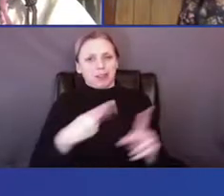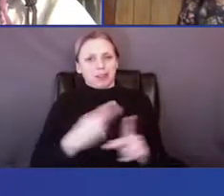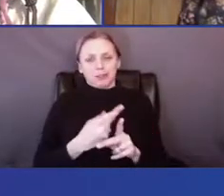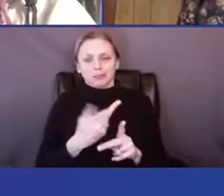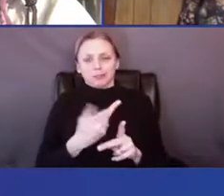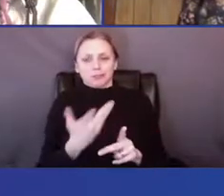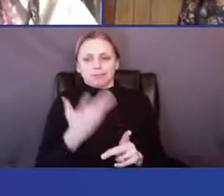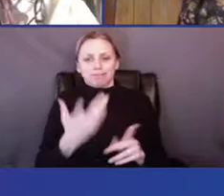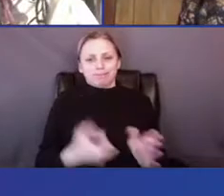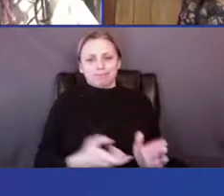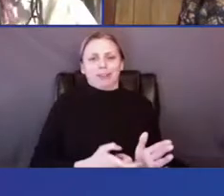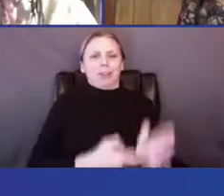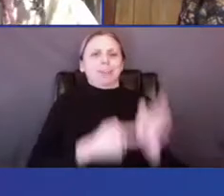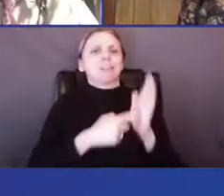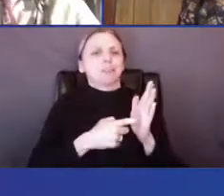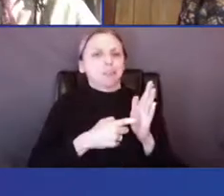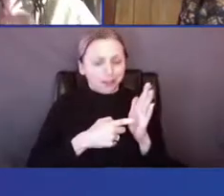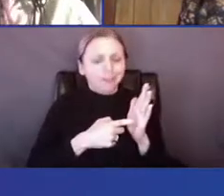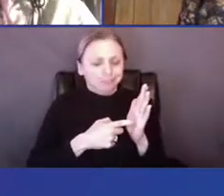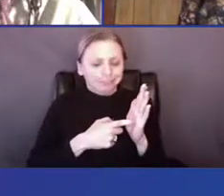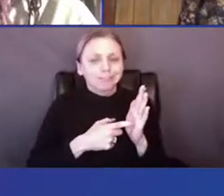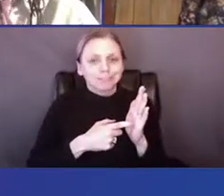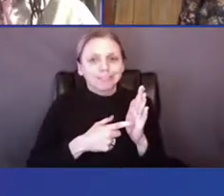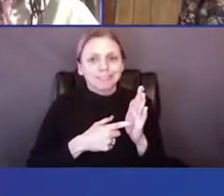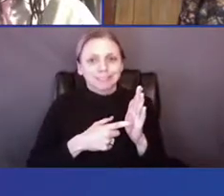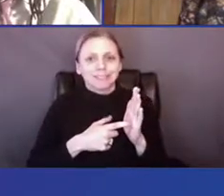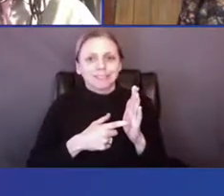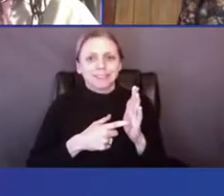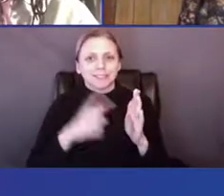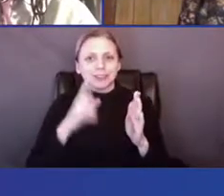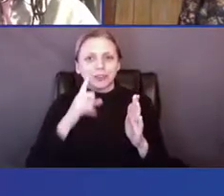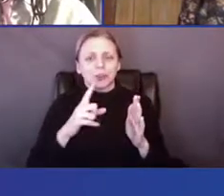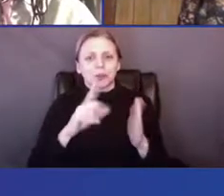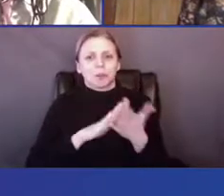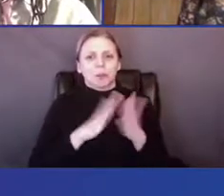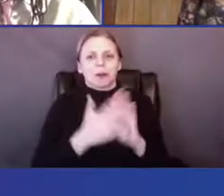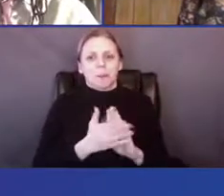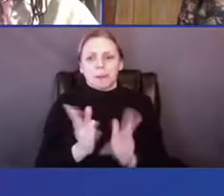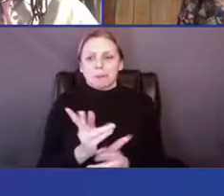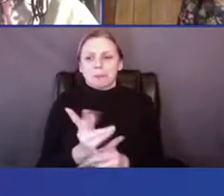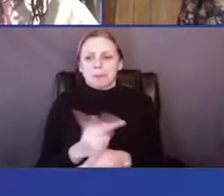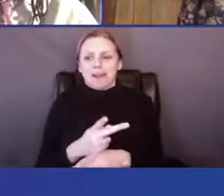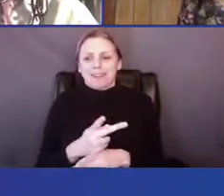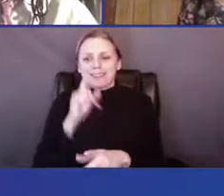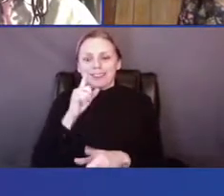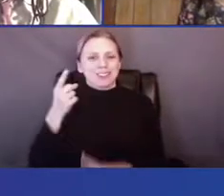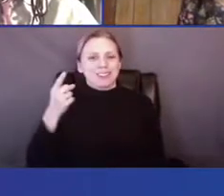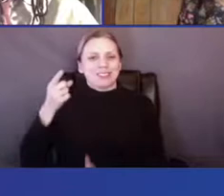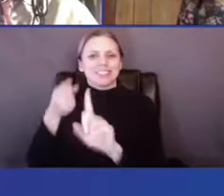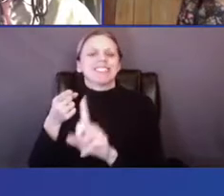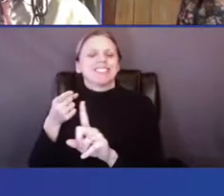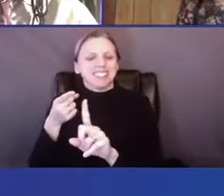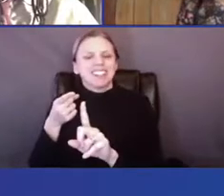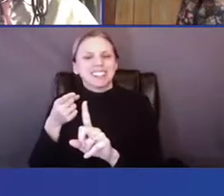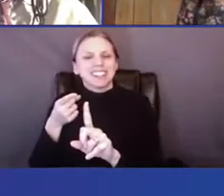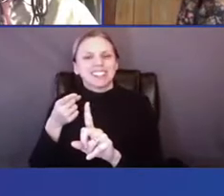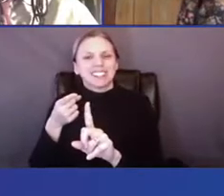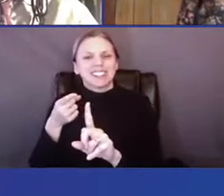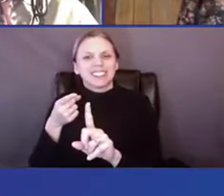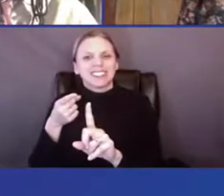certain criteria in order to become a product to a certain, um, women.